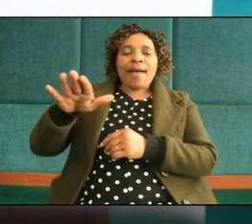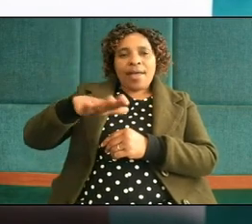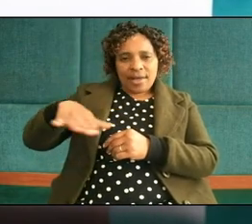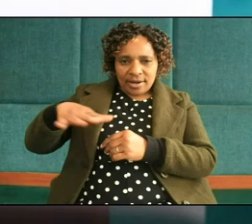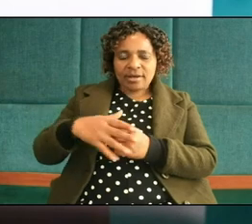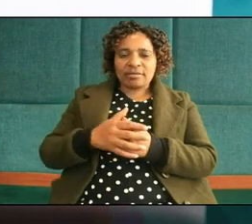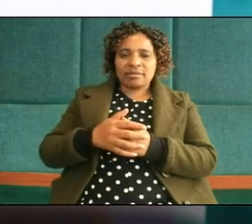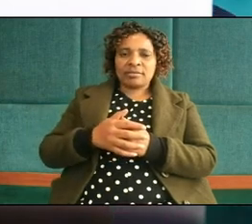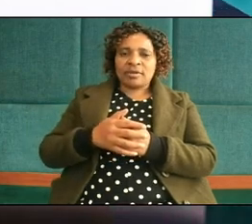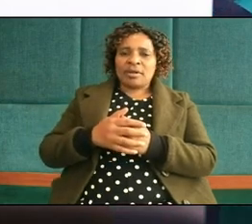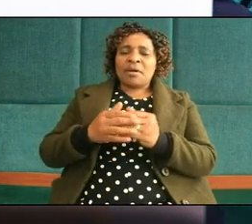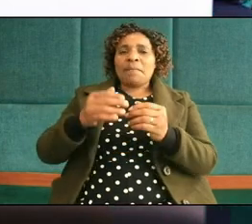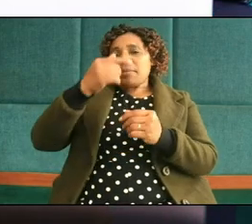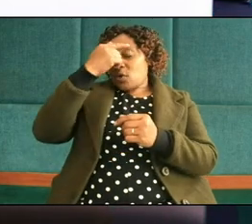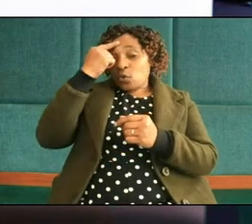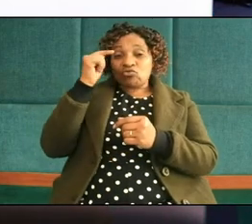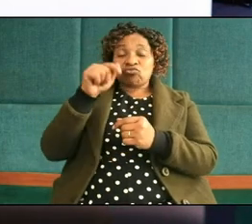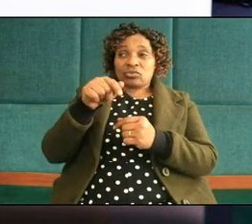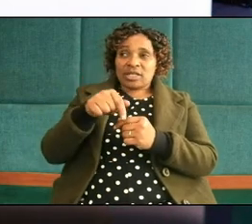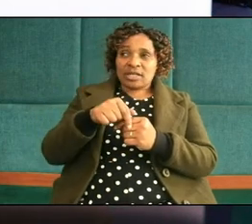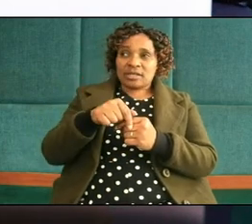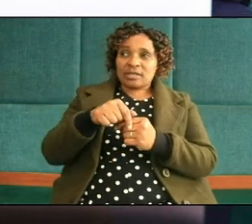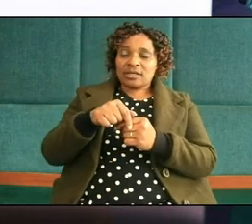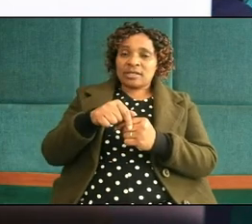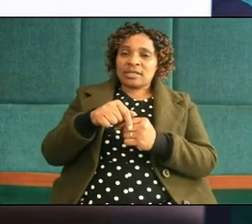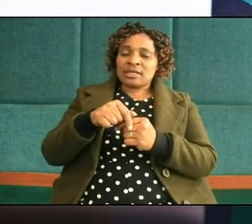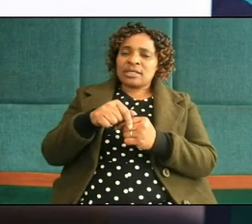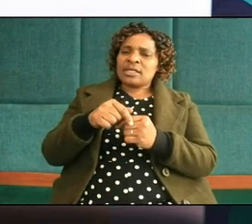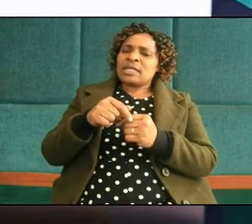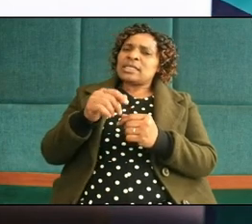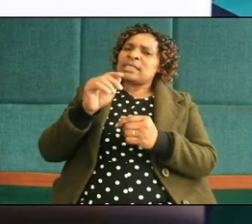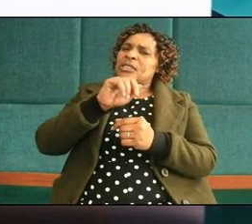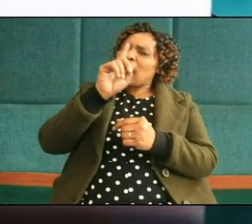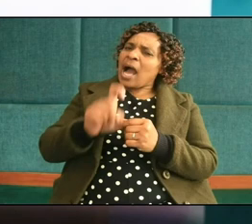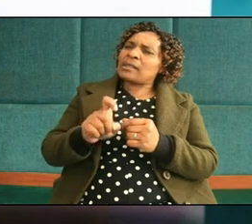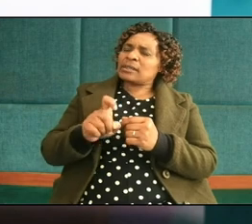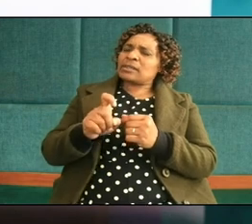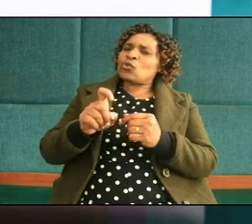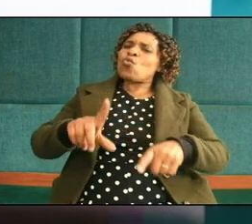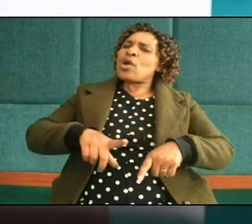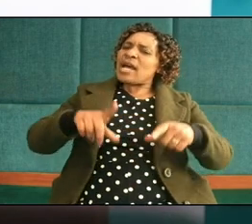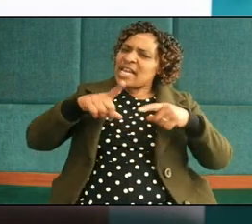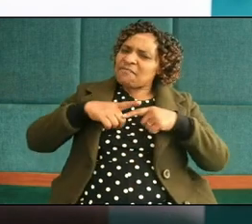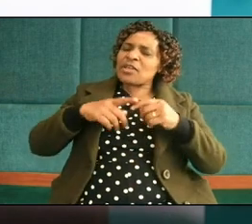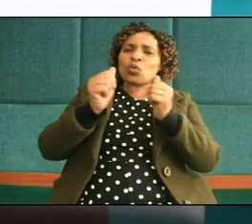to the God because today he is awakening us that we are living with wolves who